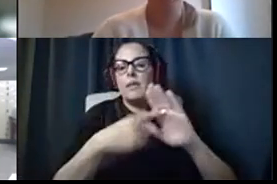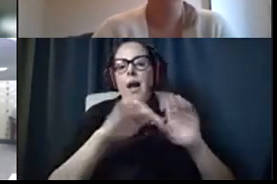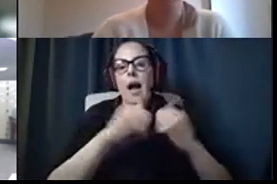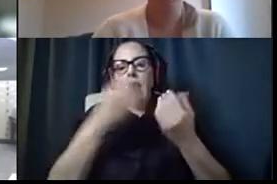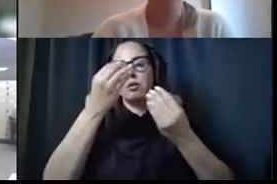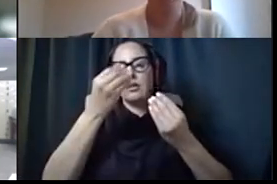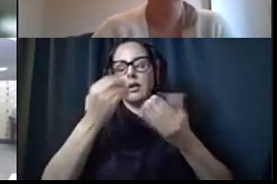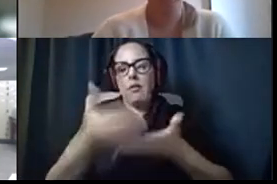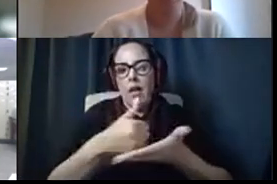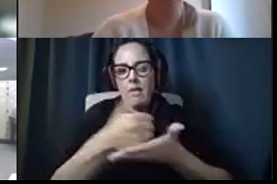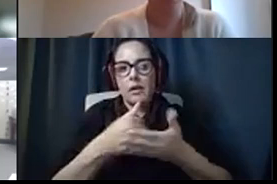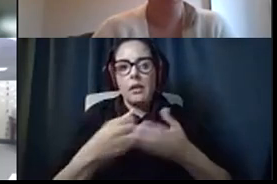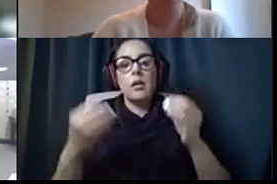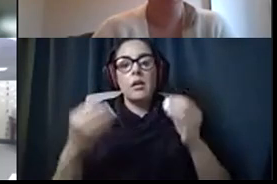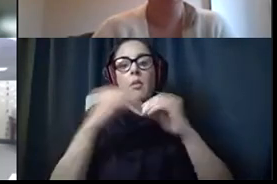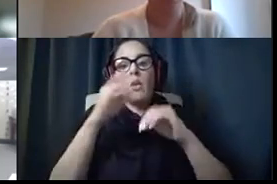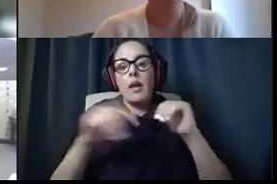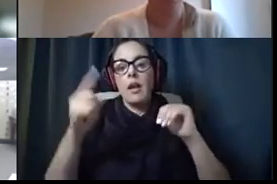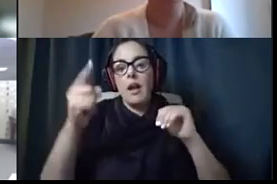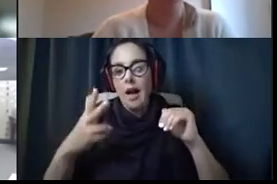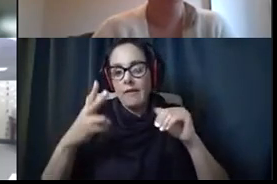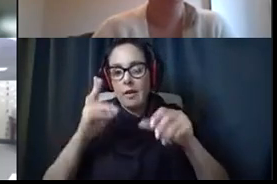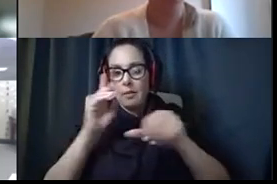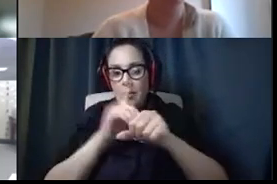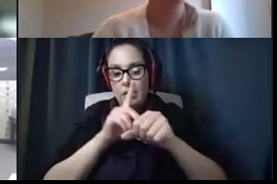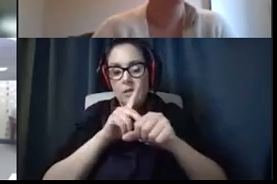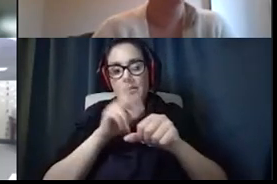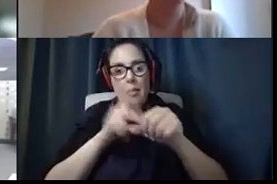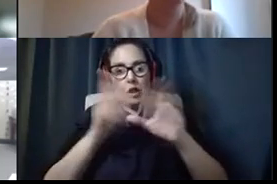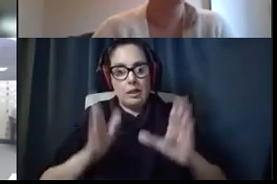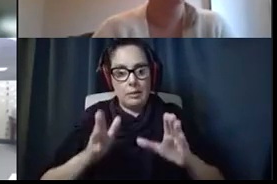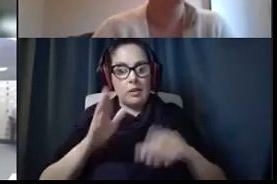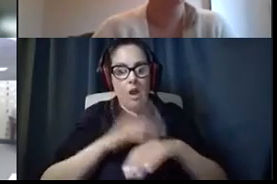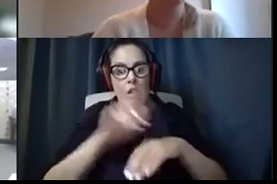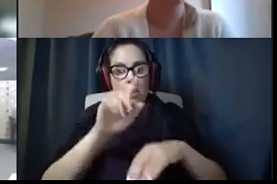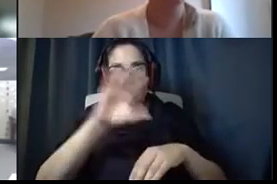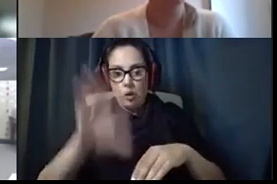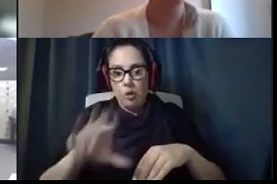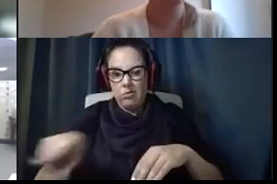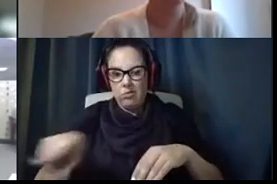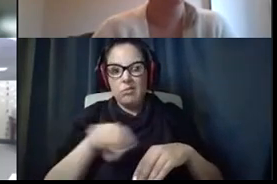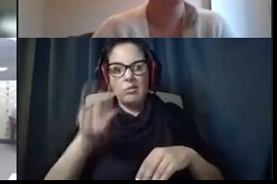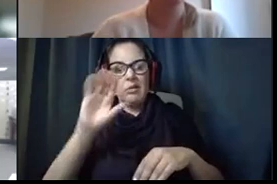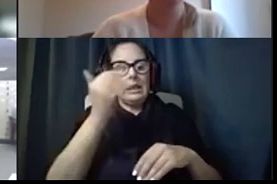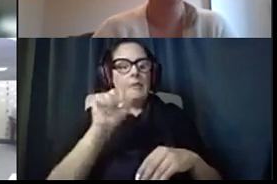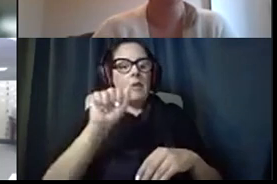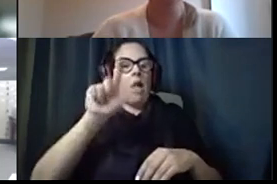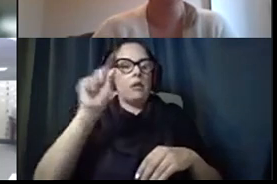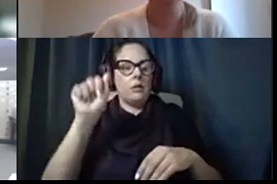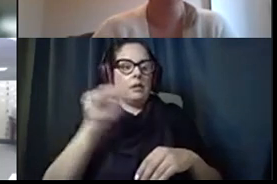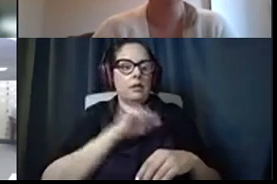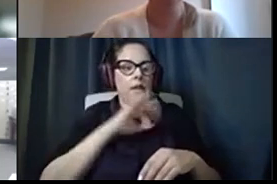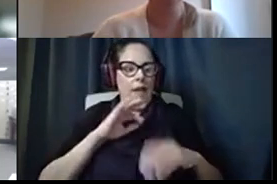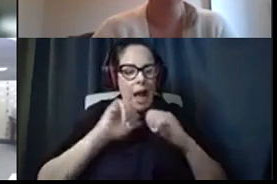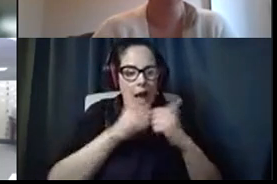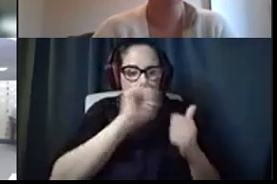with more than half of the participants on the Zoom being ALTA staff. How does the data that